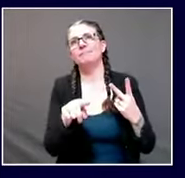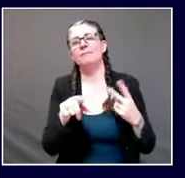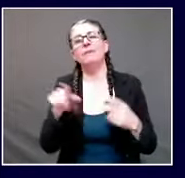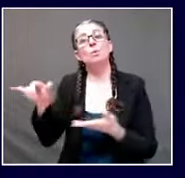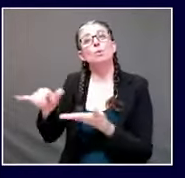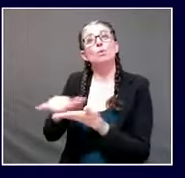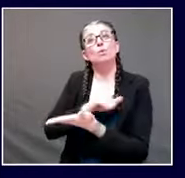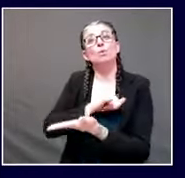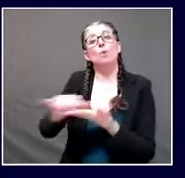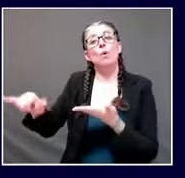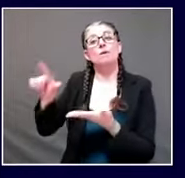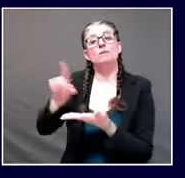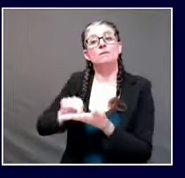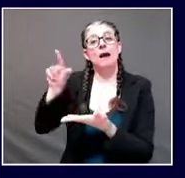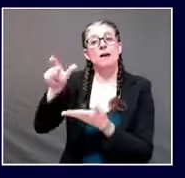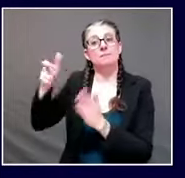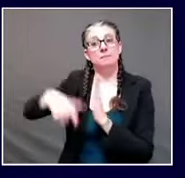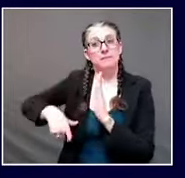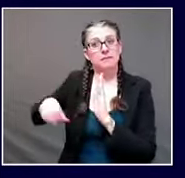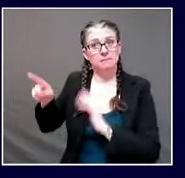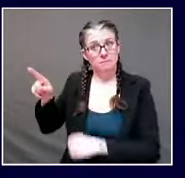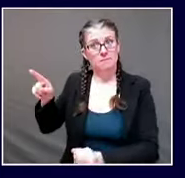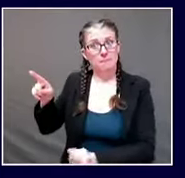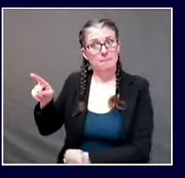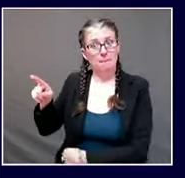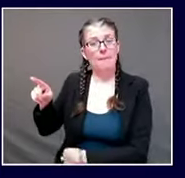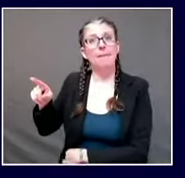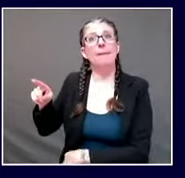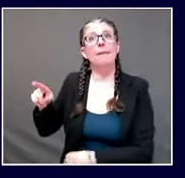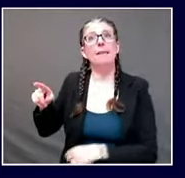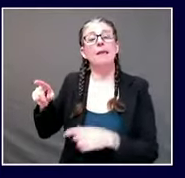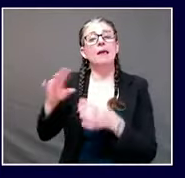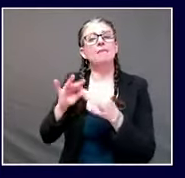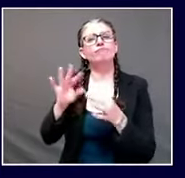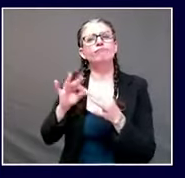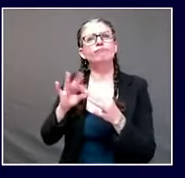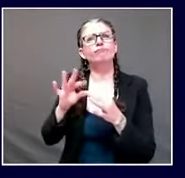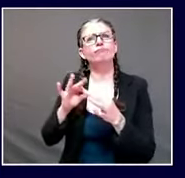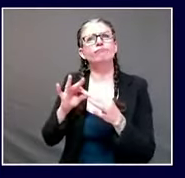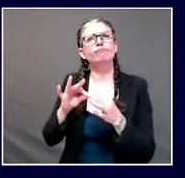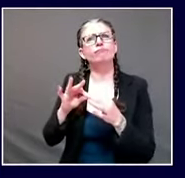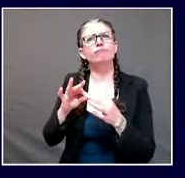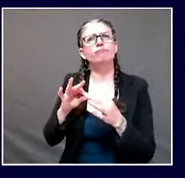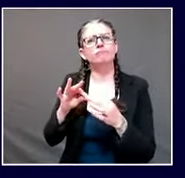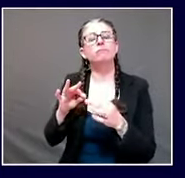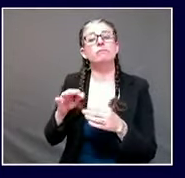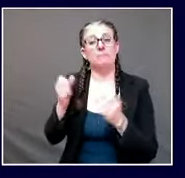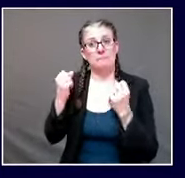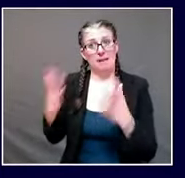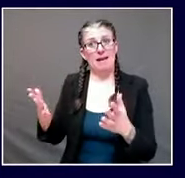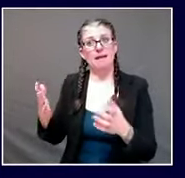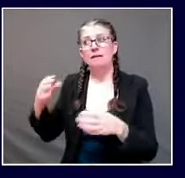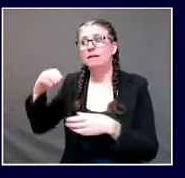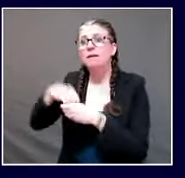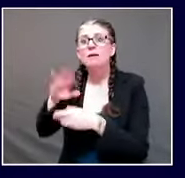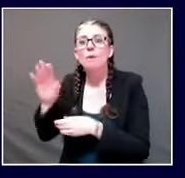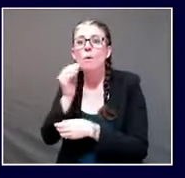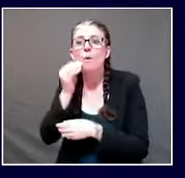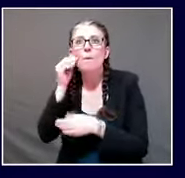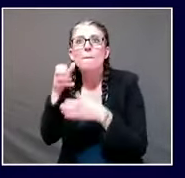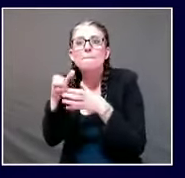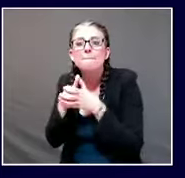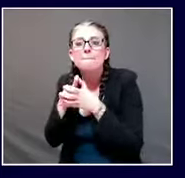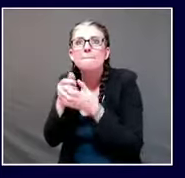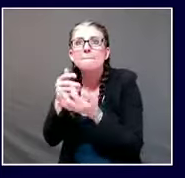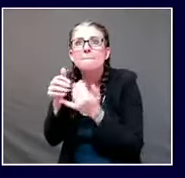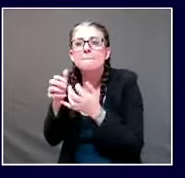definitely causing community transmission but might not be the source of the virus and article cited various uh places like long-term care